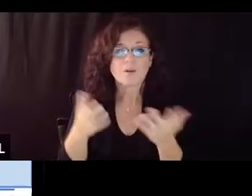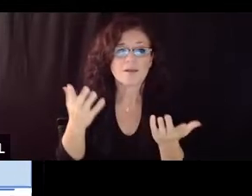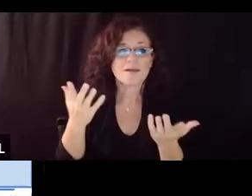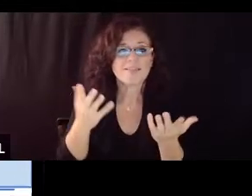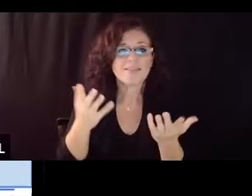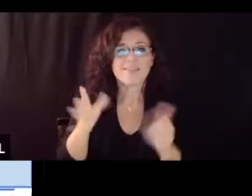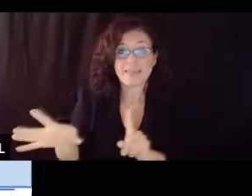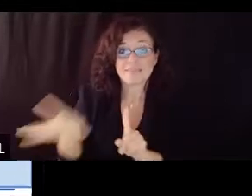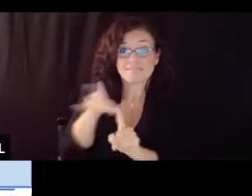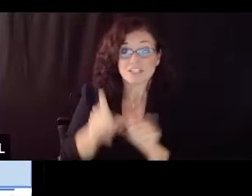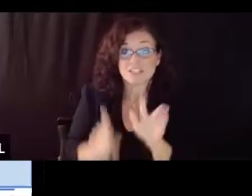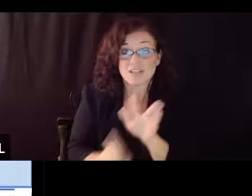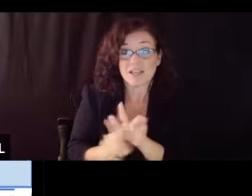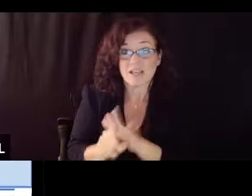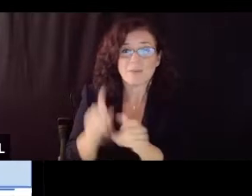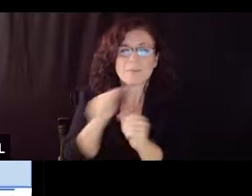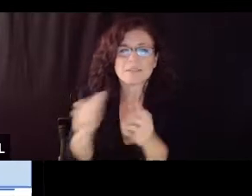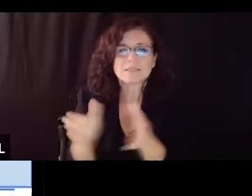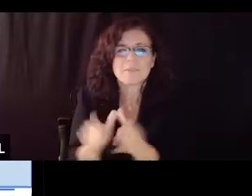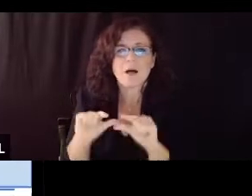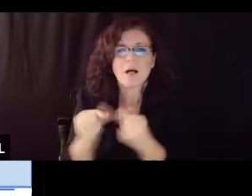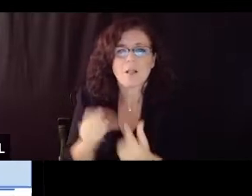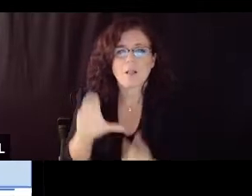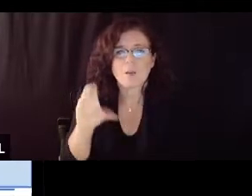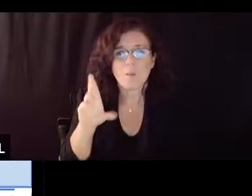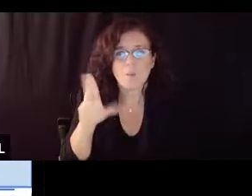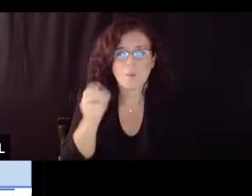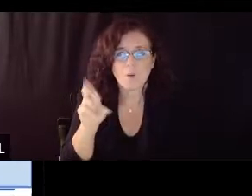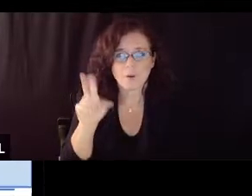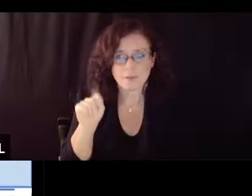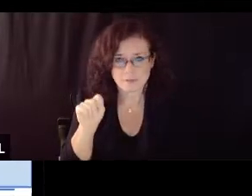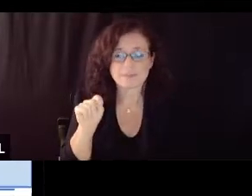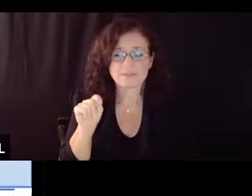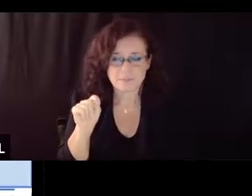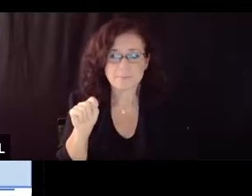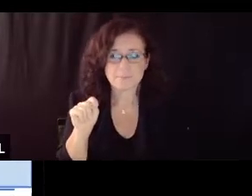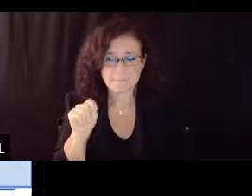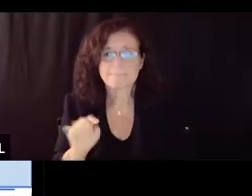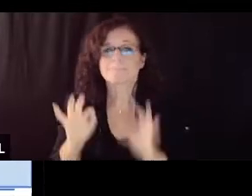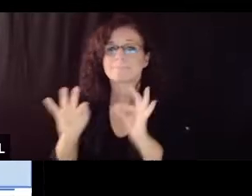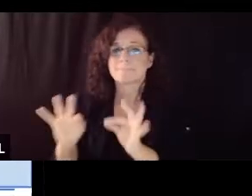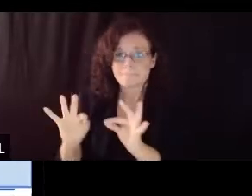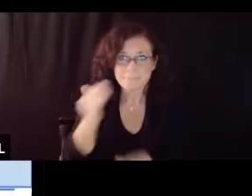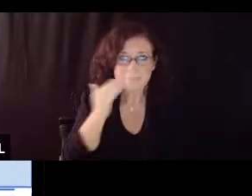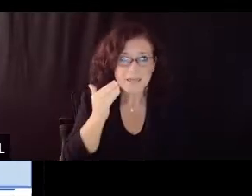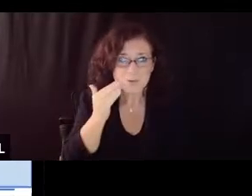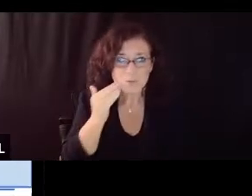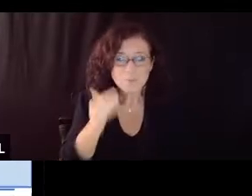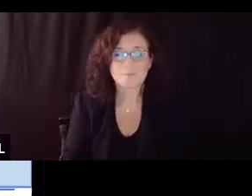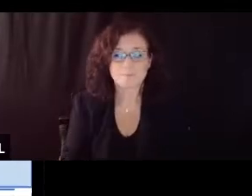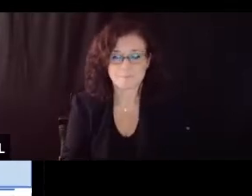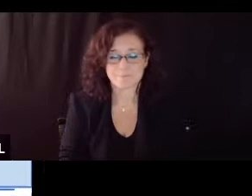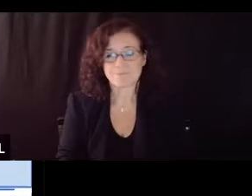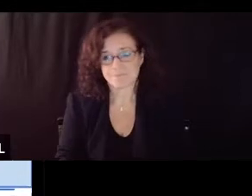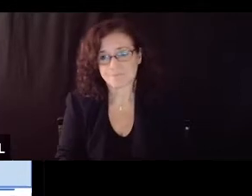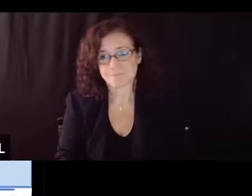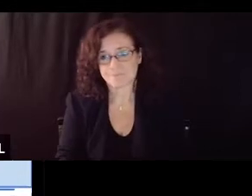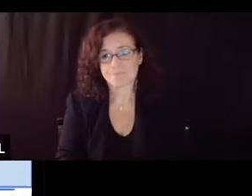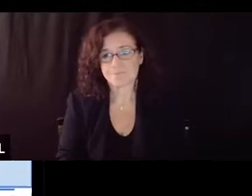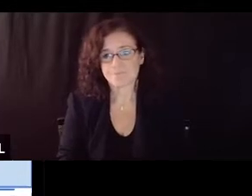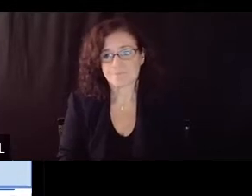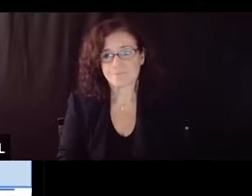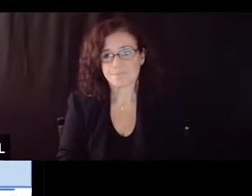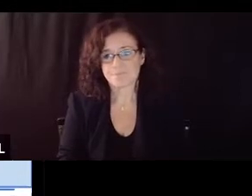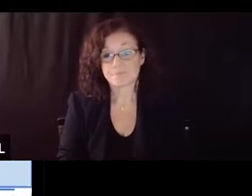groups dr wagenek all right thank you um board